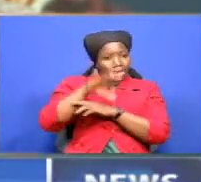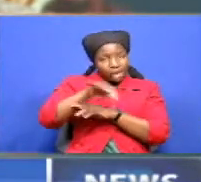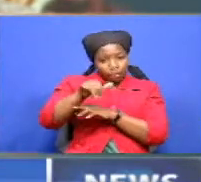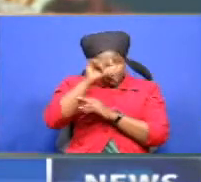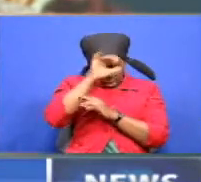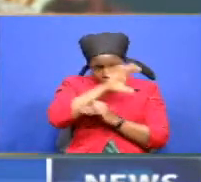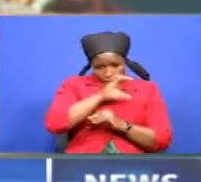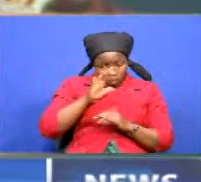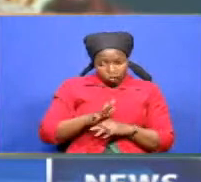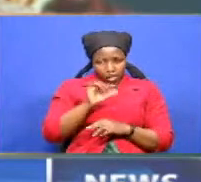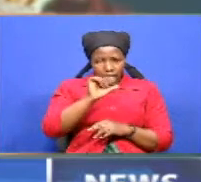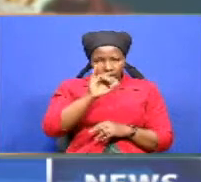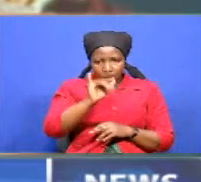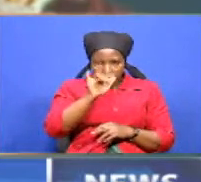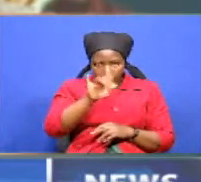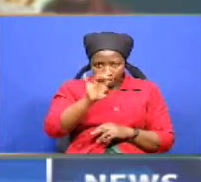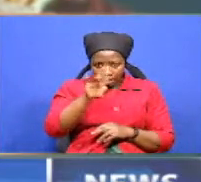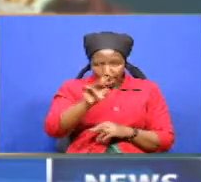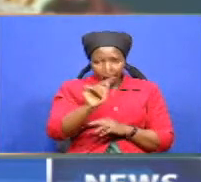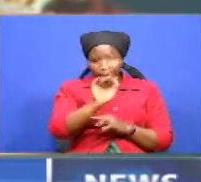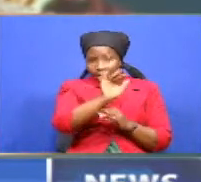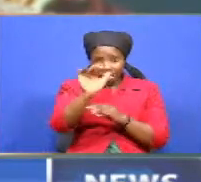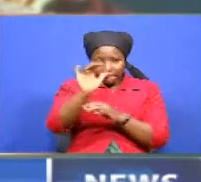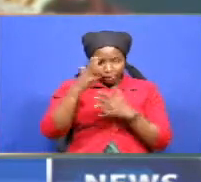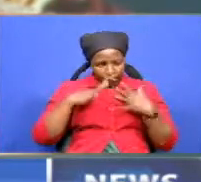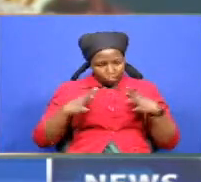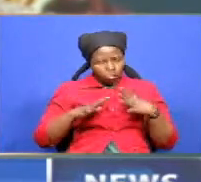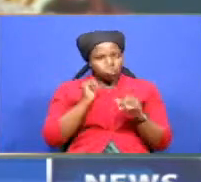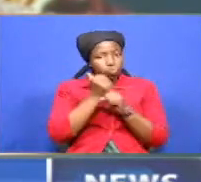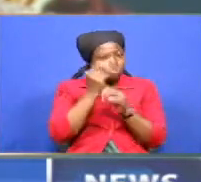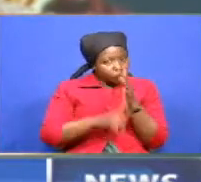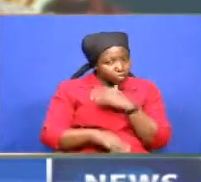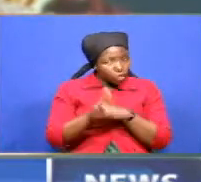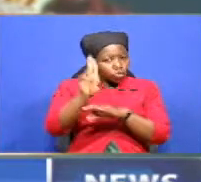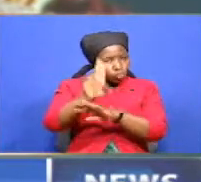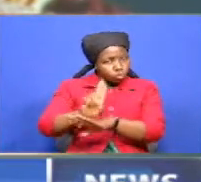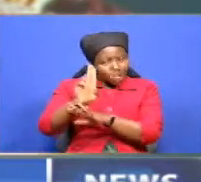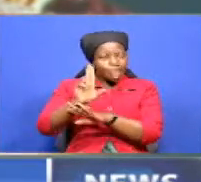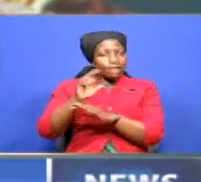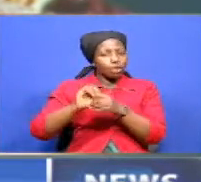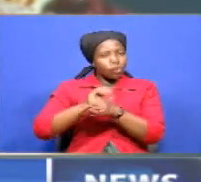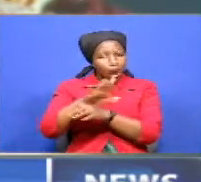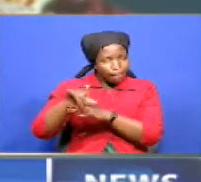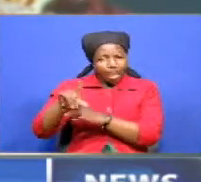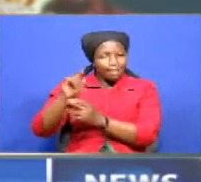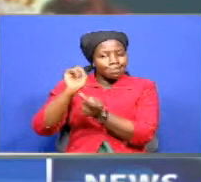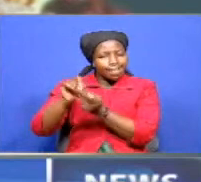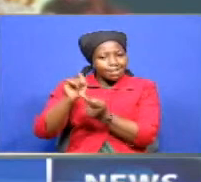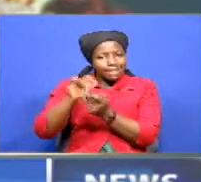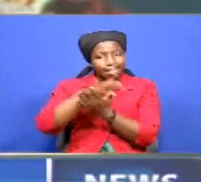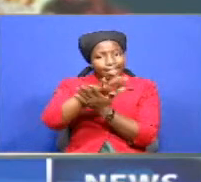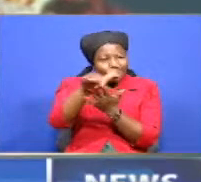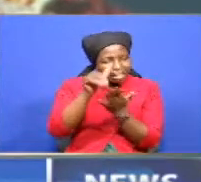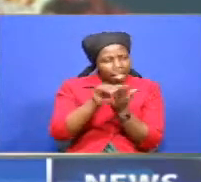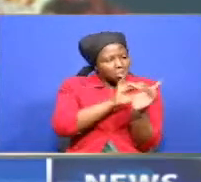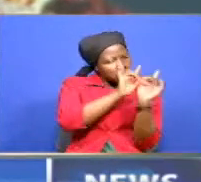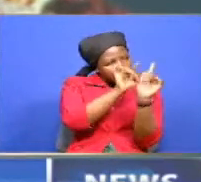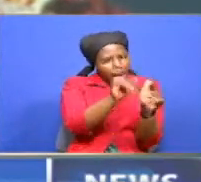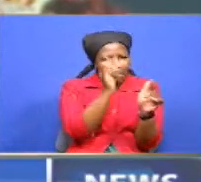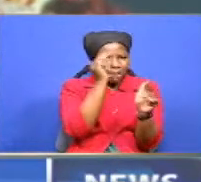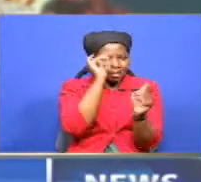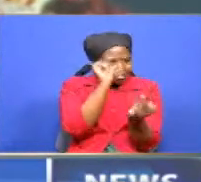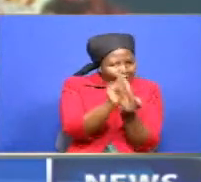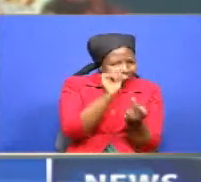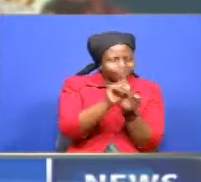Kiteo has rallied residents to take advantage of the available COVID-19 testing facilities to know their status